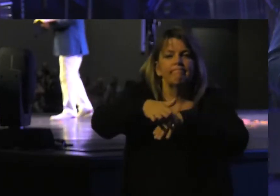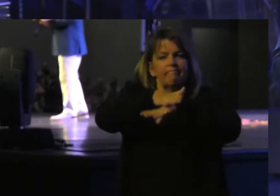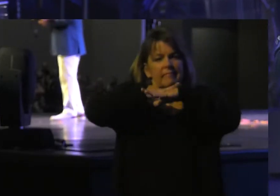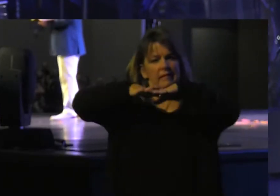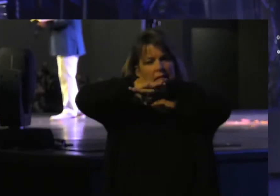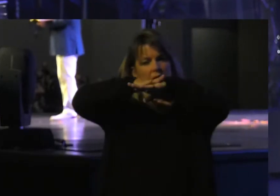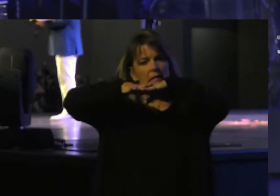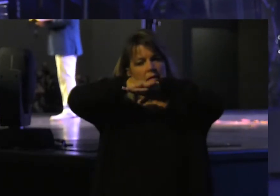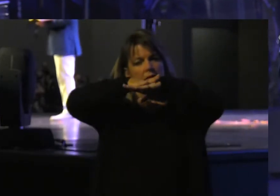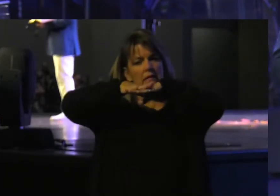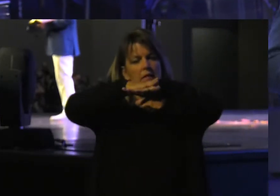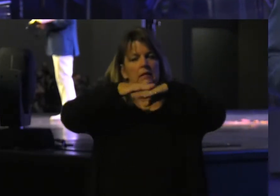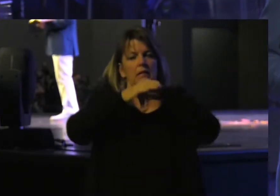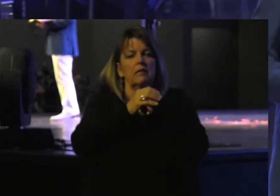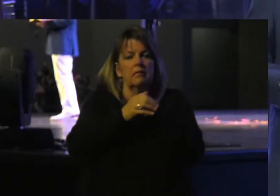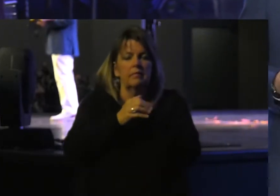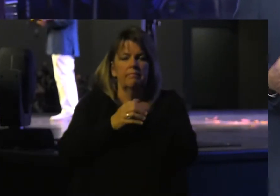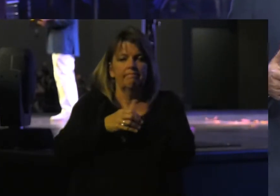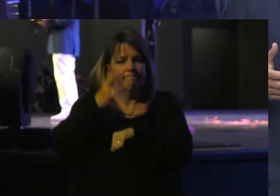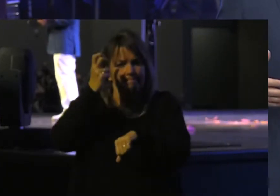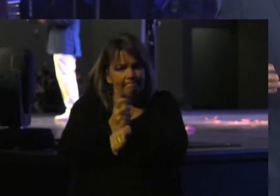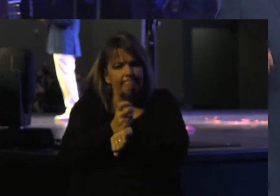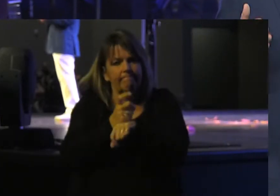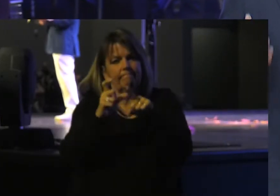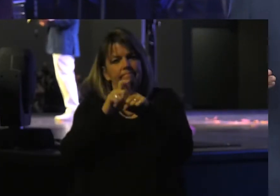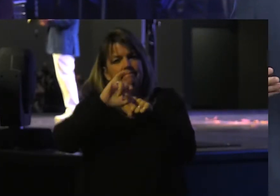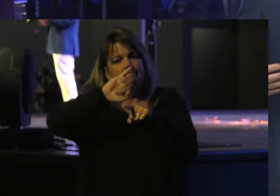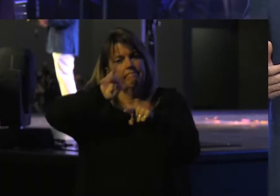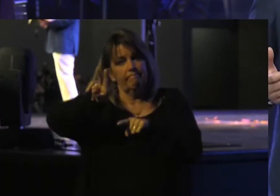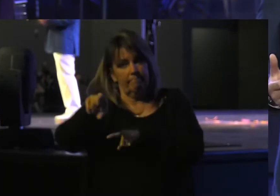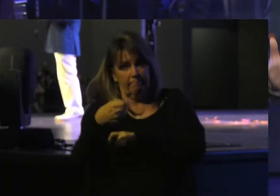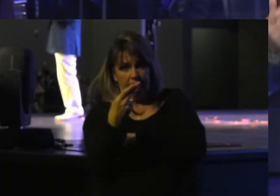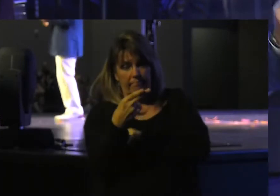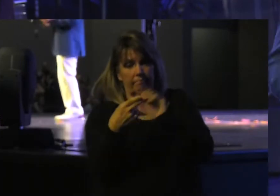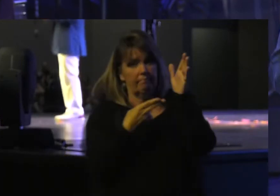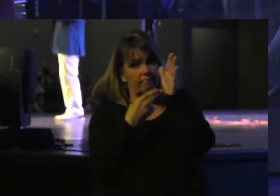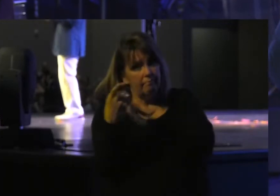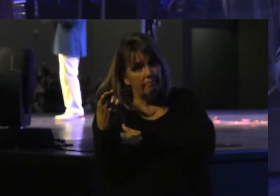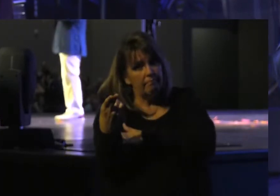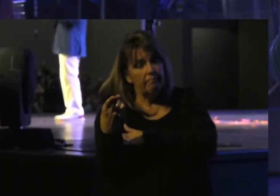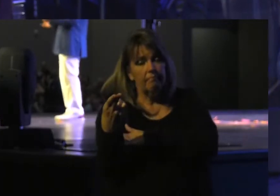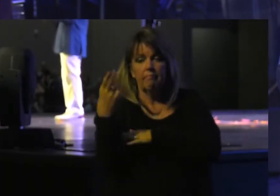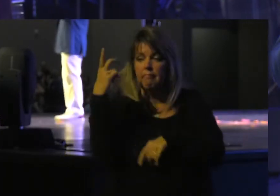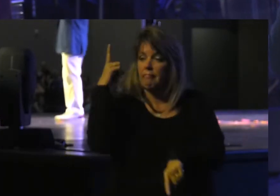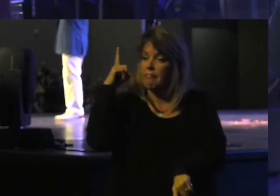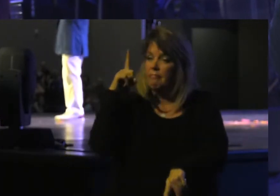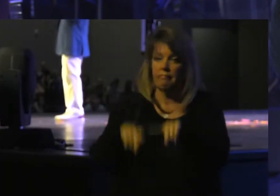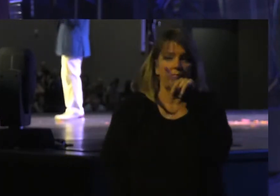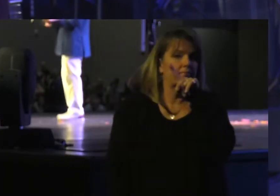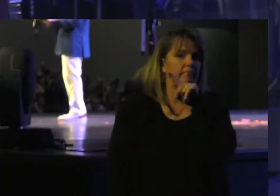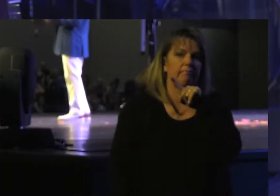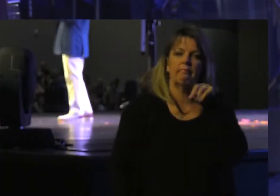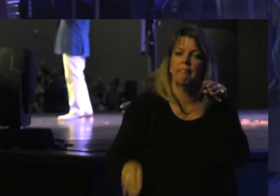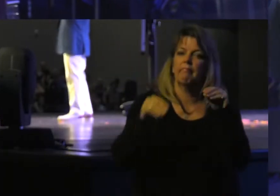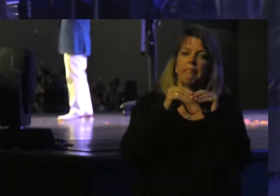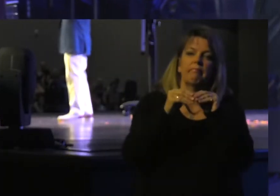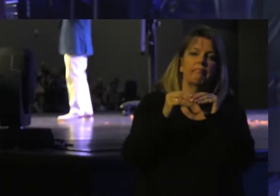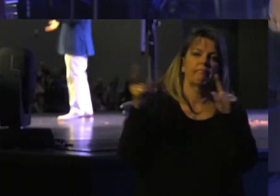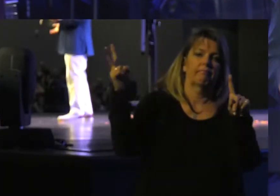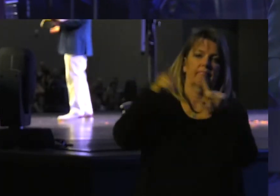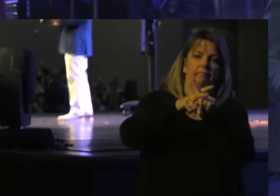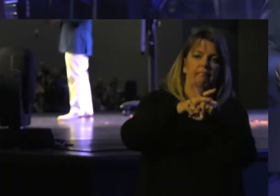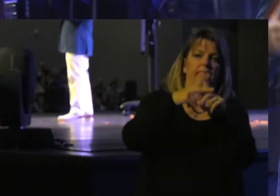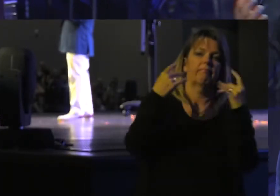these hard words Coming out of Jeremiah Is some truth that could not be more applicable